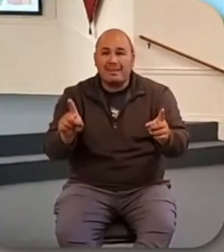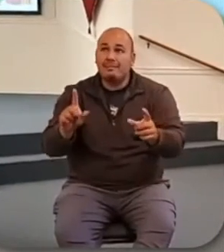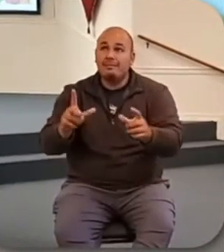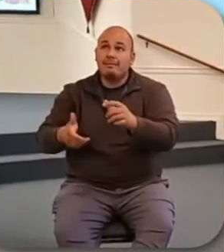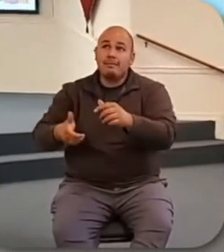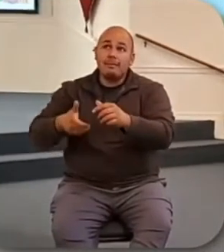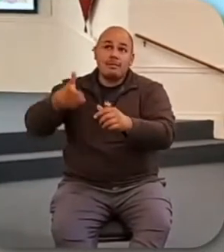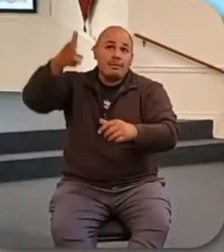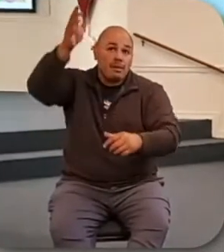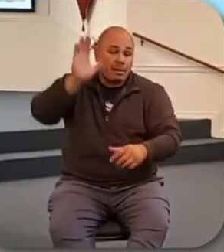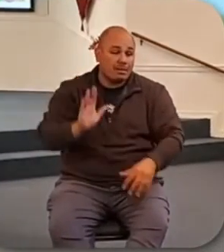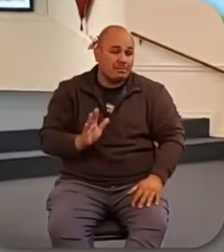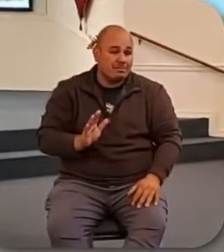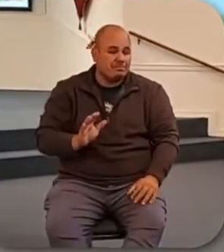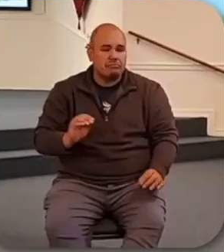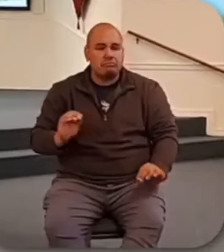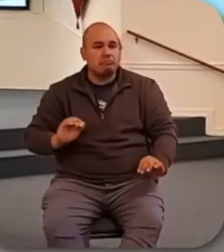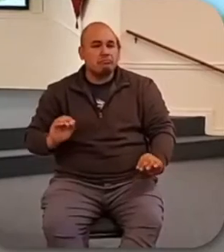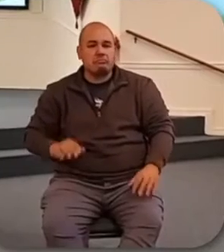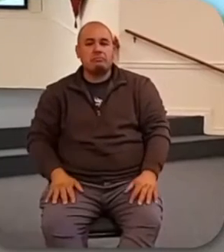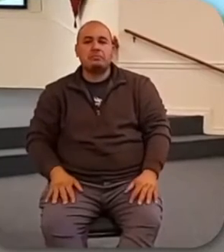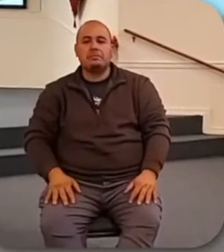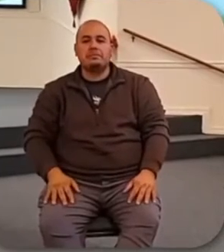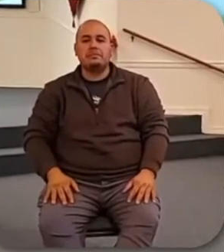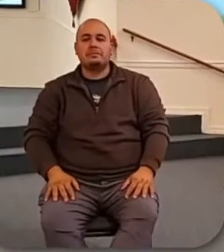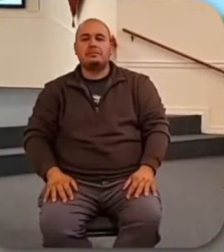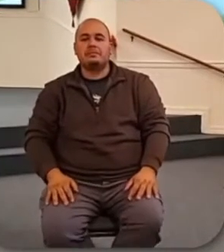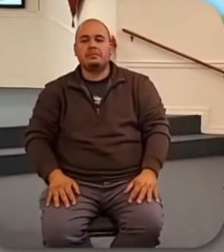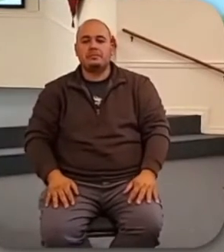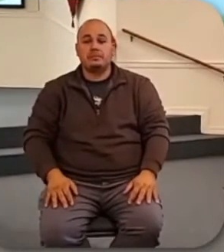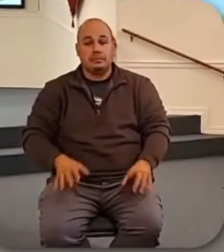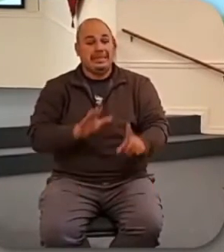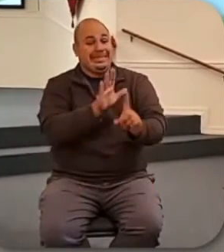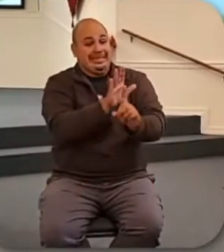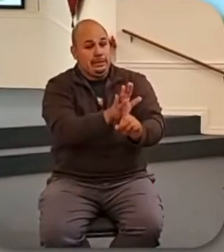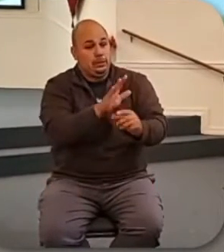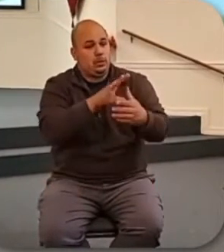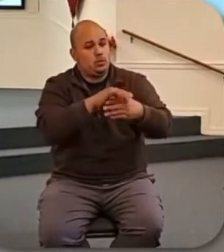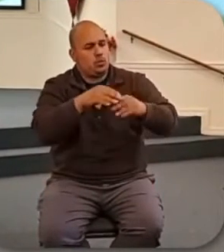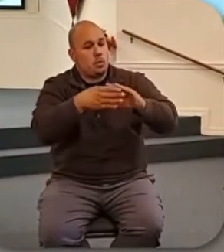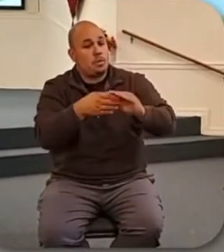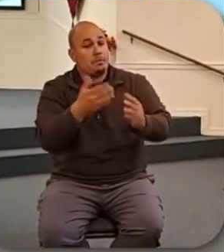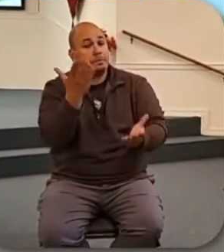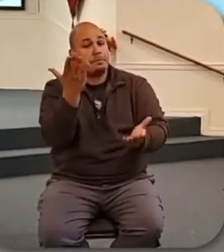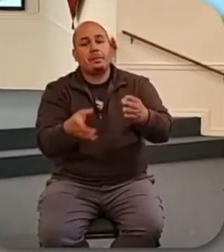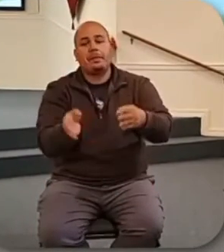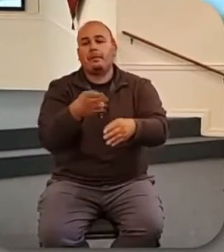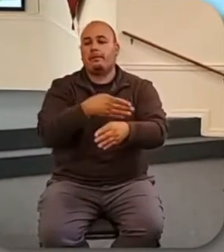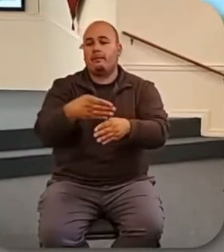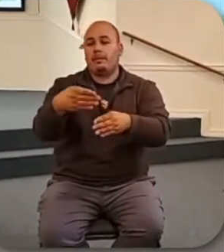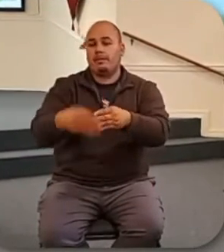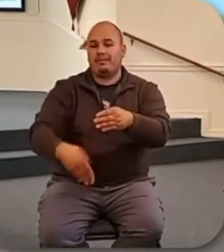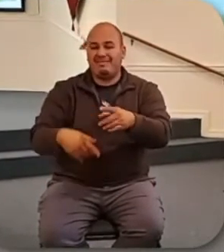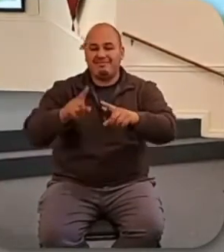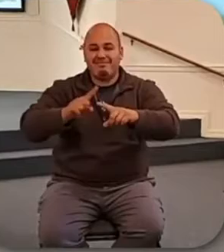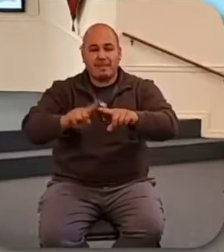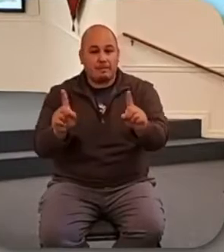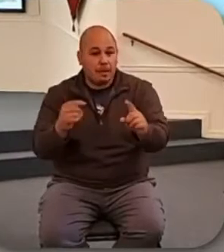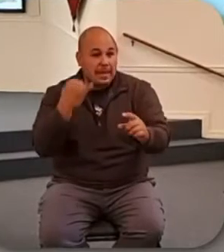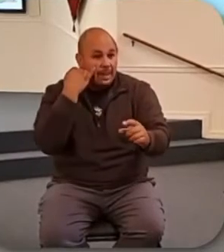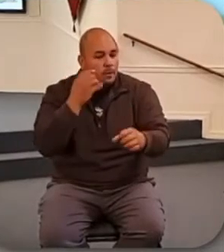pleasure. His story would have ended quite differently if he had kept his eyes on God, if he had worked to be